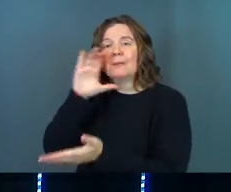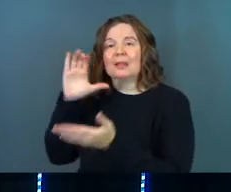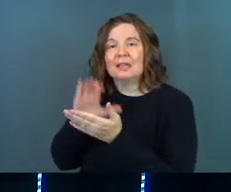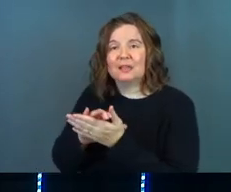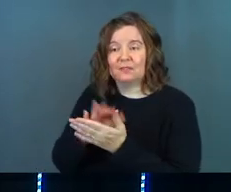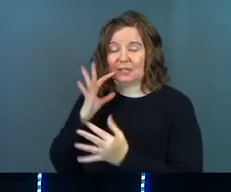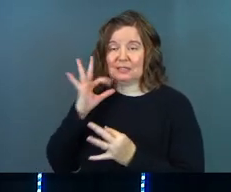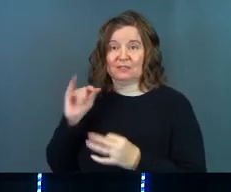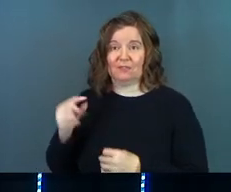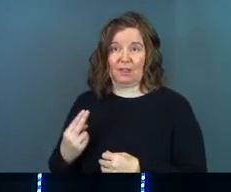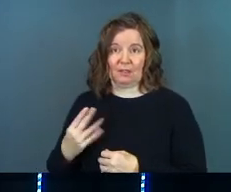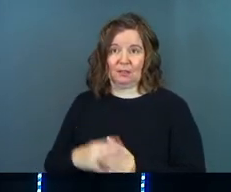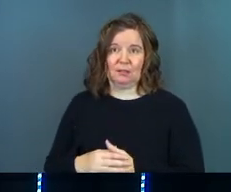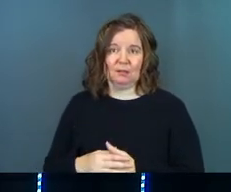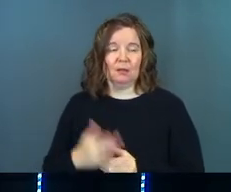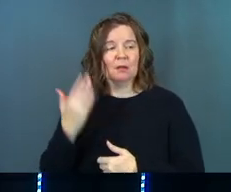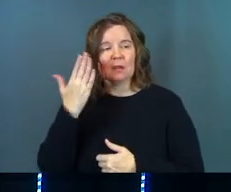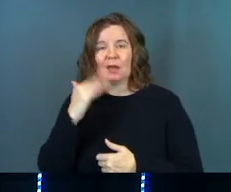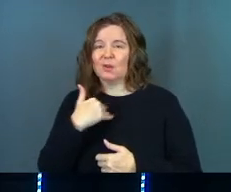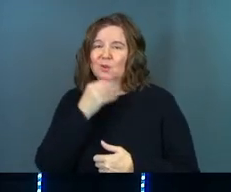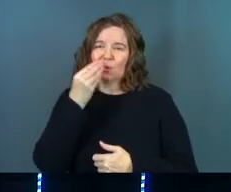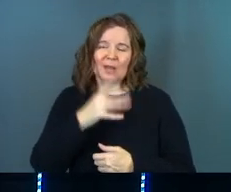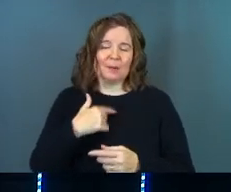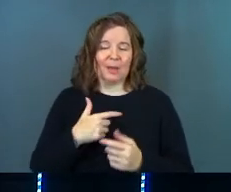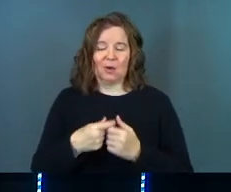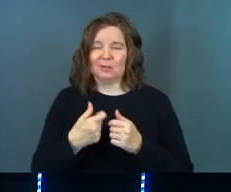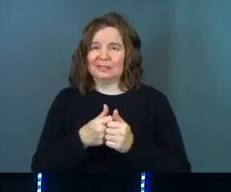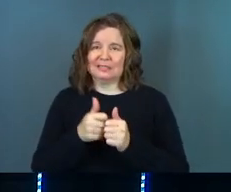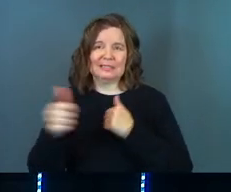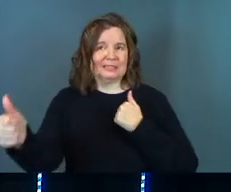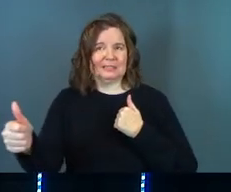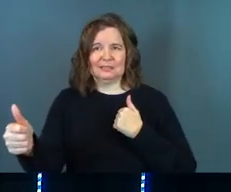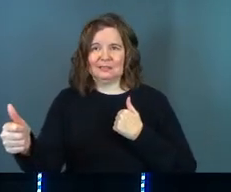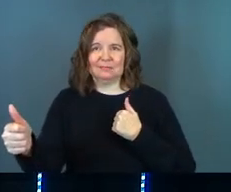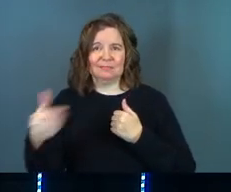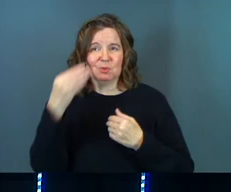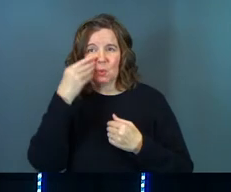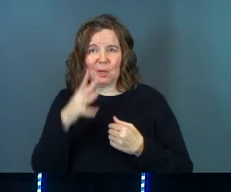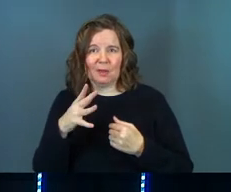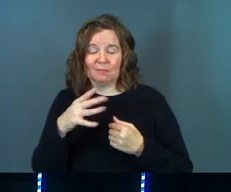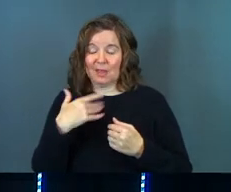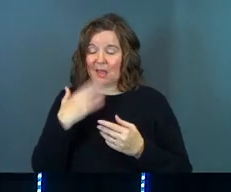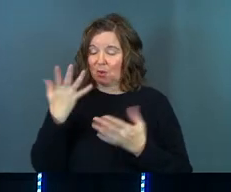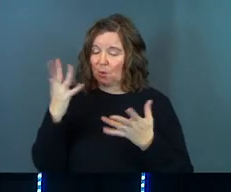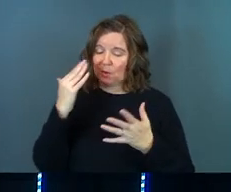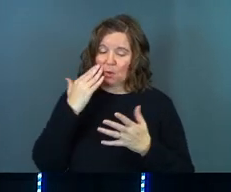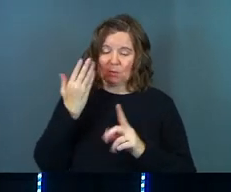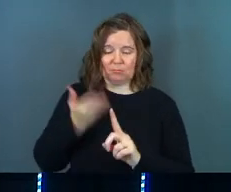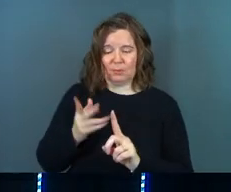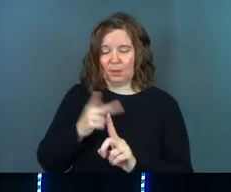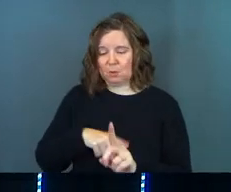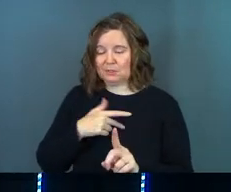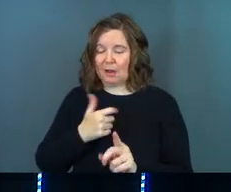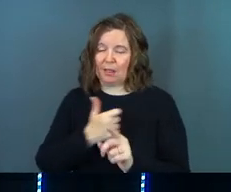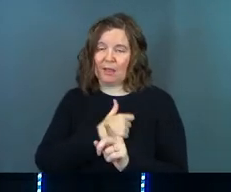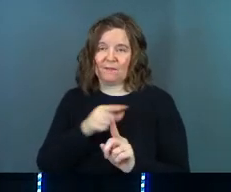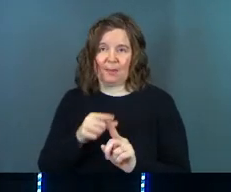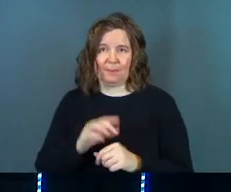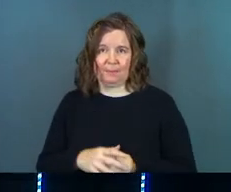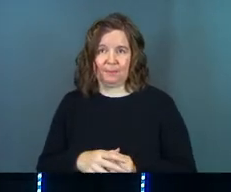Pray believing. God, I know you don't care about distance. And God, know you already know the person and love them.